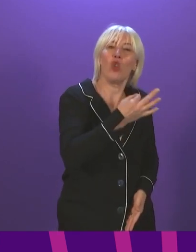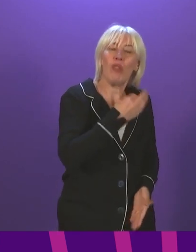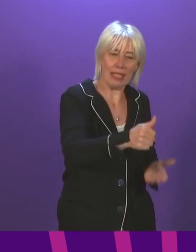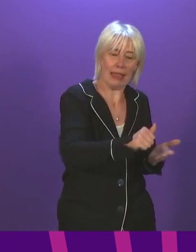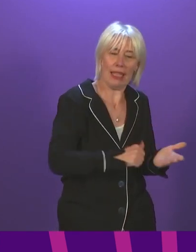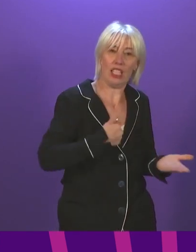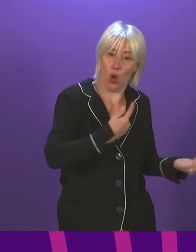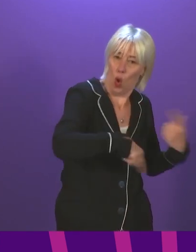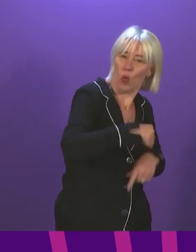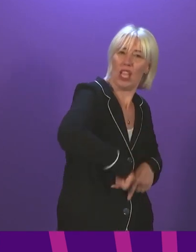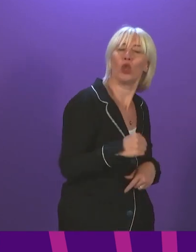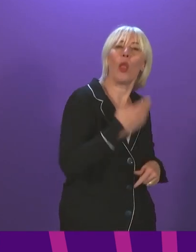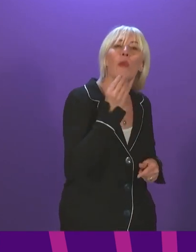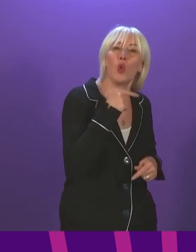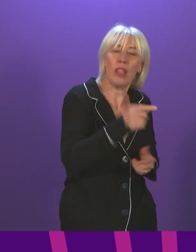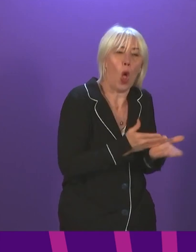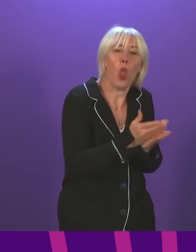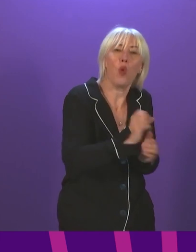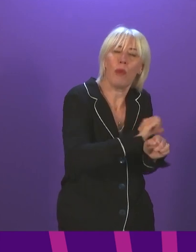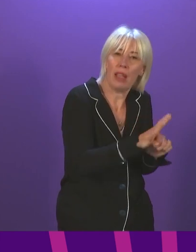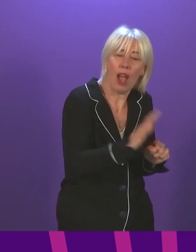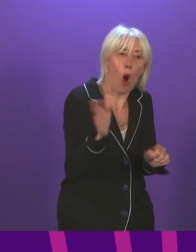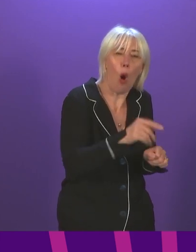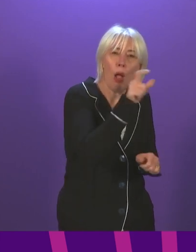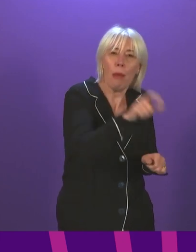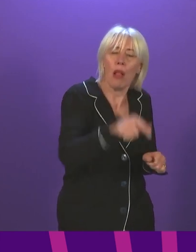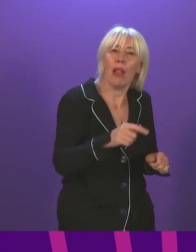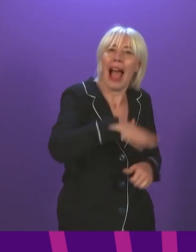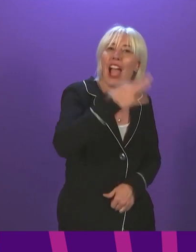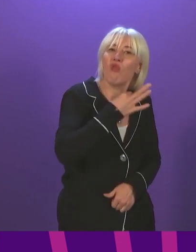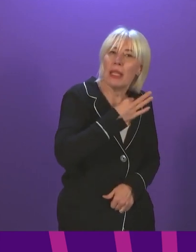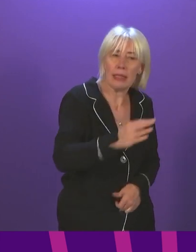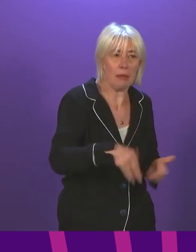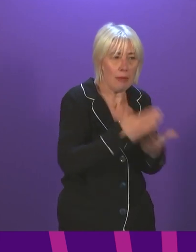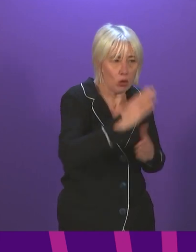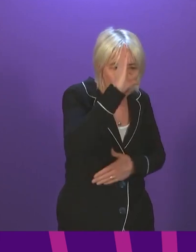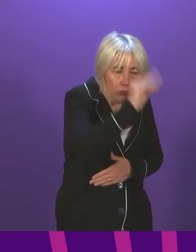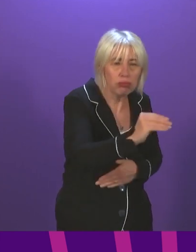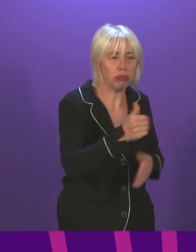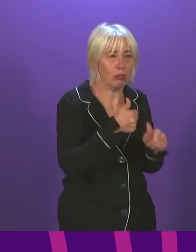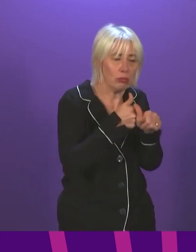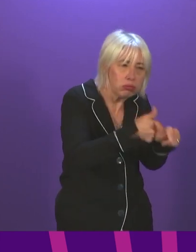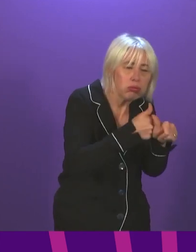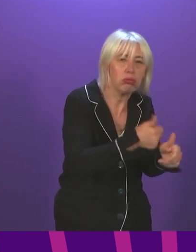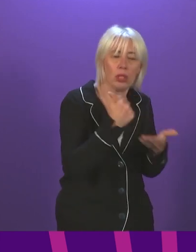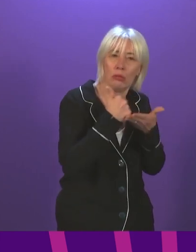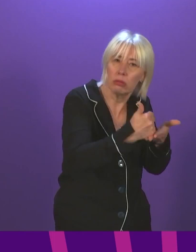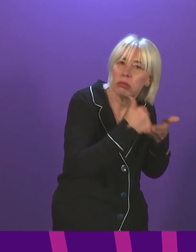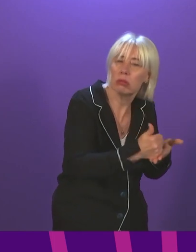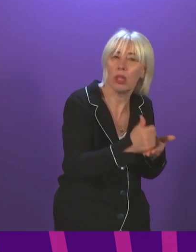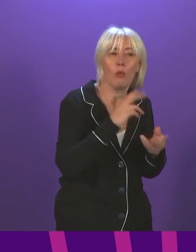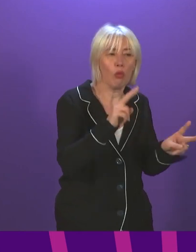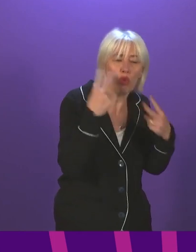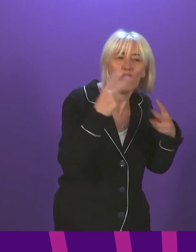throughout the pandemic to communicate with all those at highest risk and ensure that they have advice and support. We will continue to keep this under